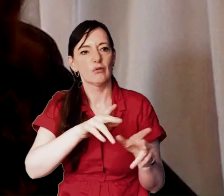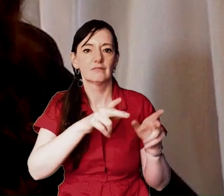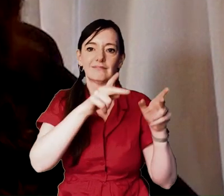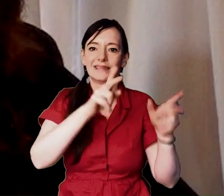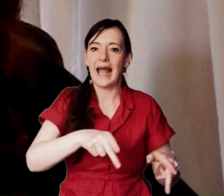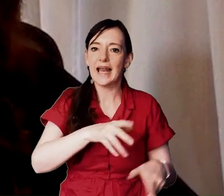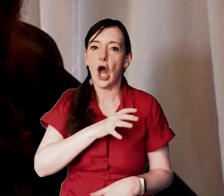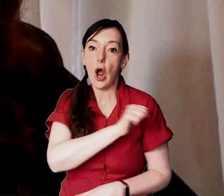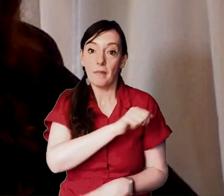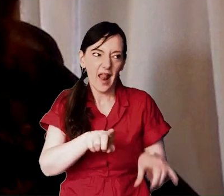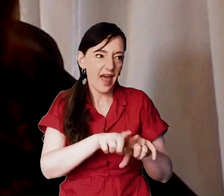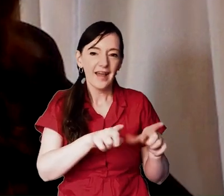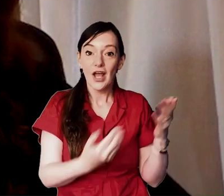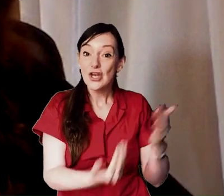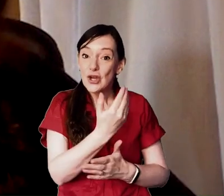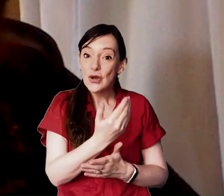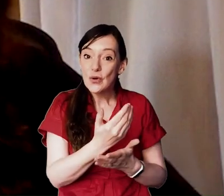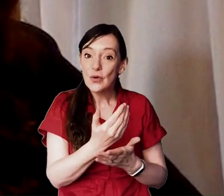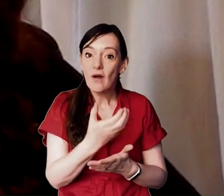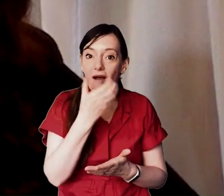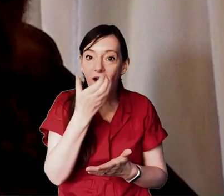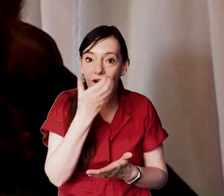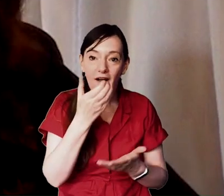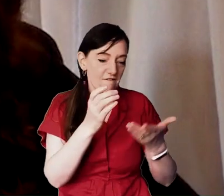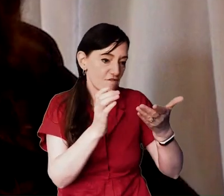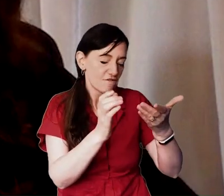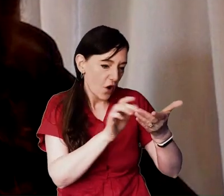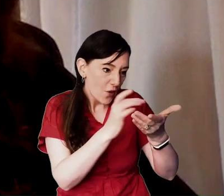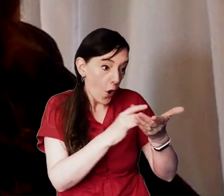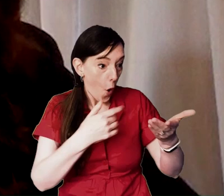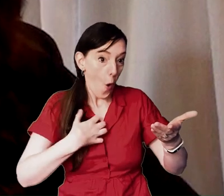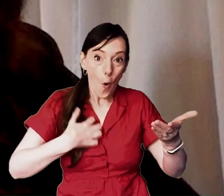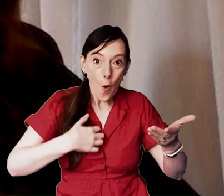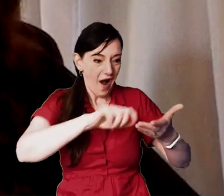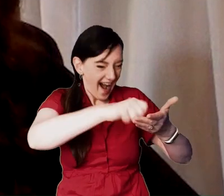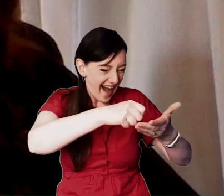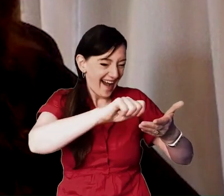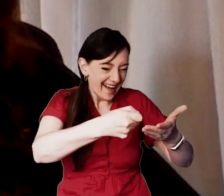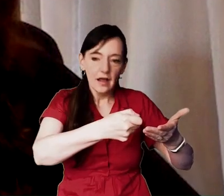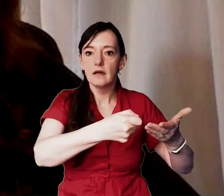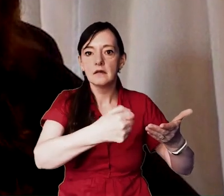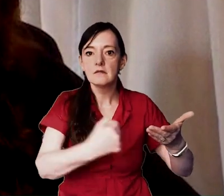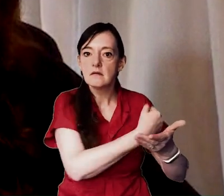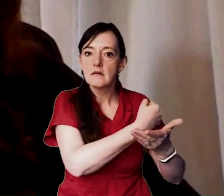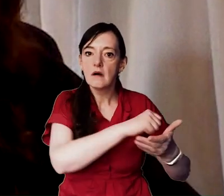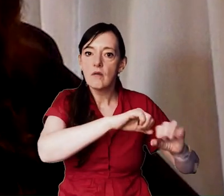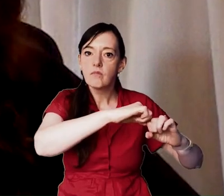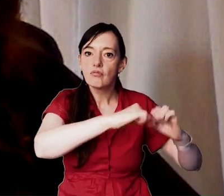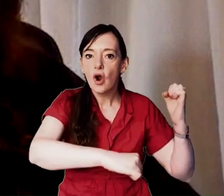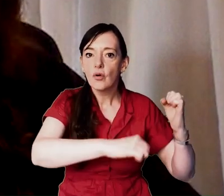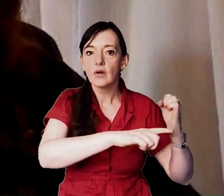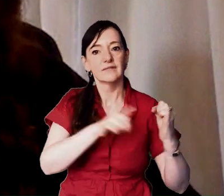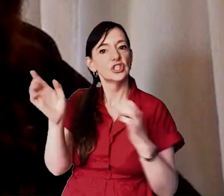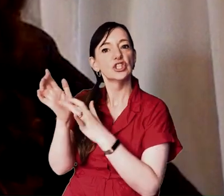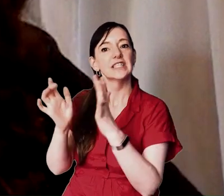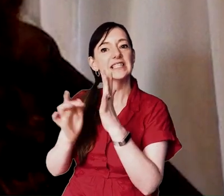not like a new iphone which looks amazing it's great but then you open it up and then for some reason it just won't turn on jesus isn't a dud